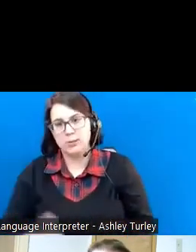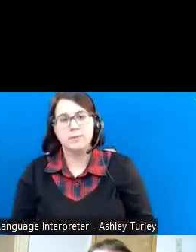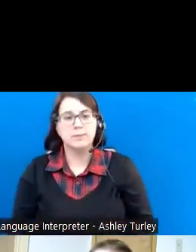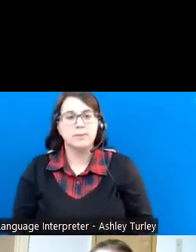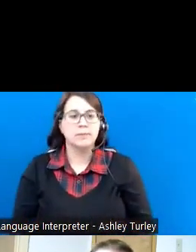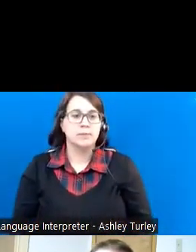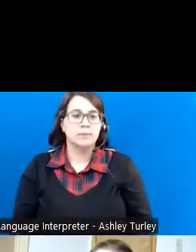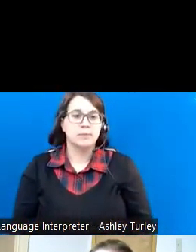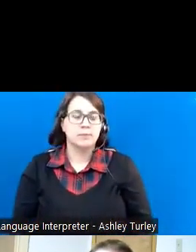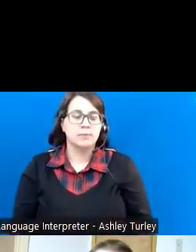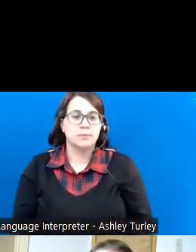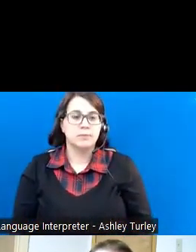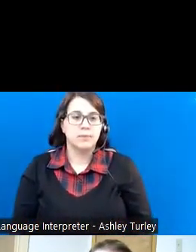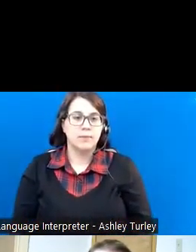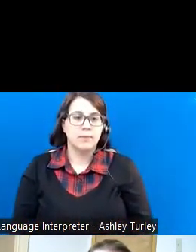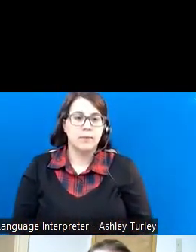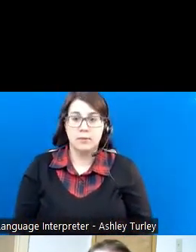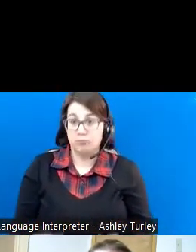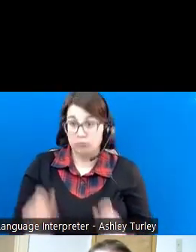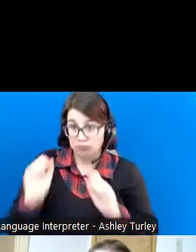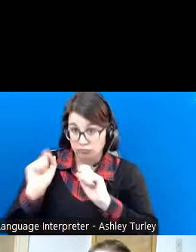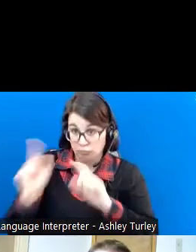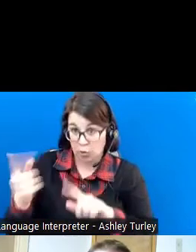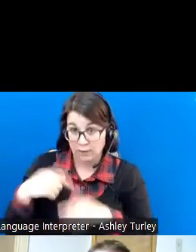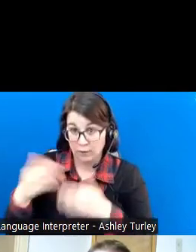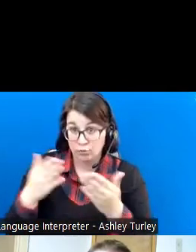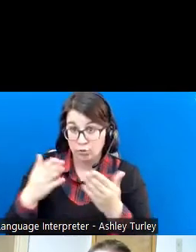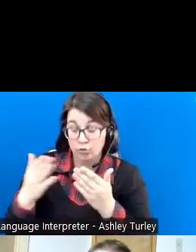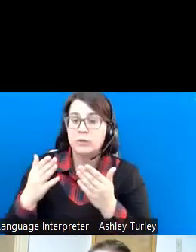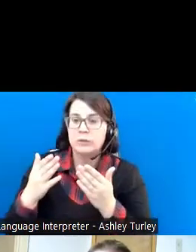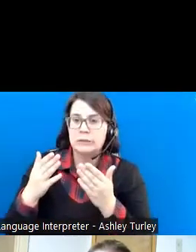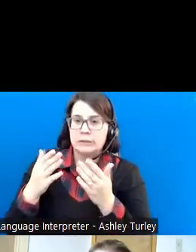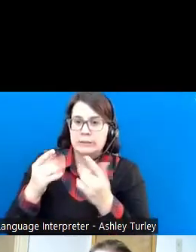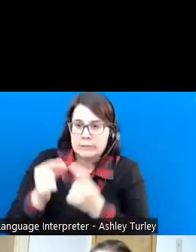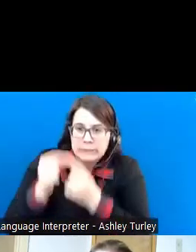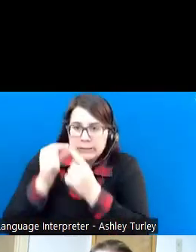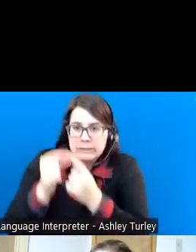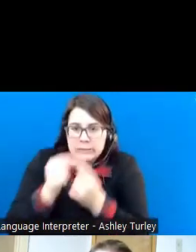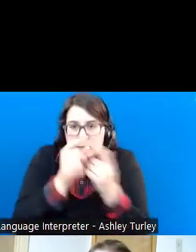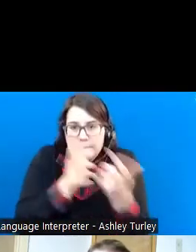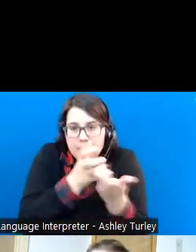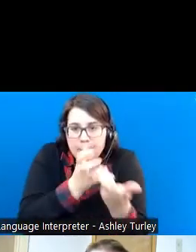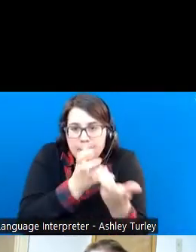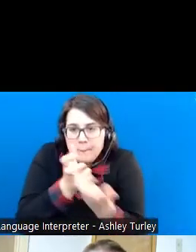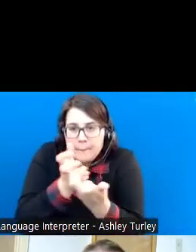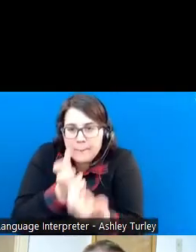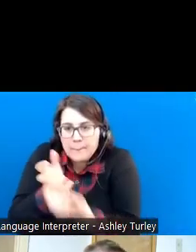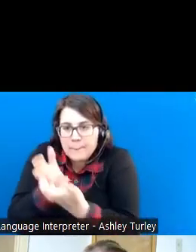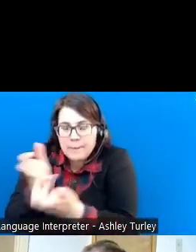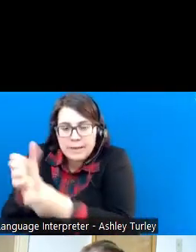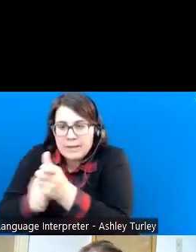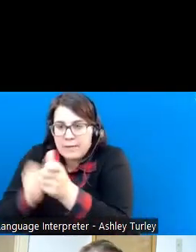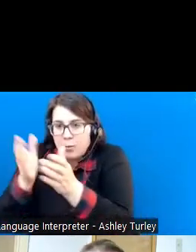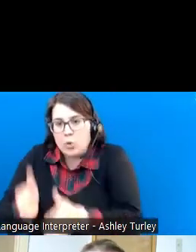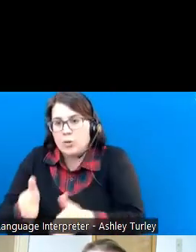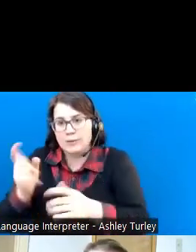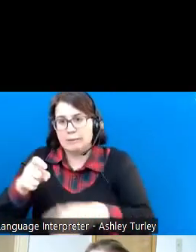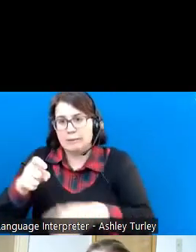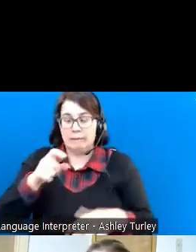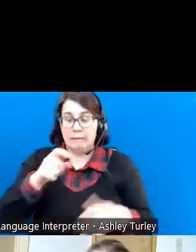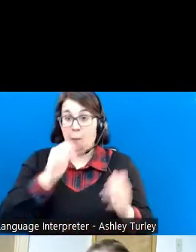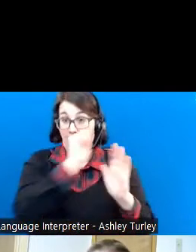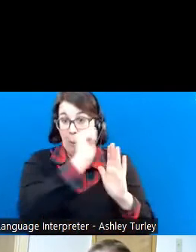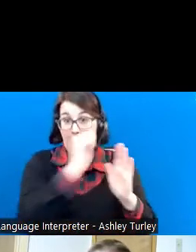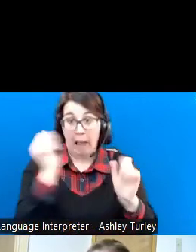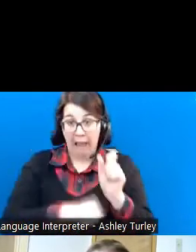to say that all of our services are unique and tailored to each individual's needs. Not everyone gets all of